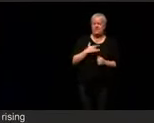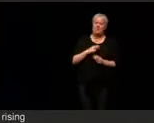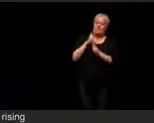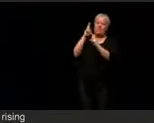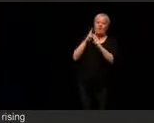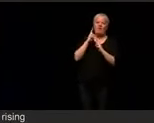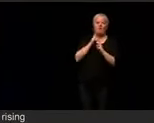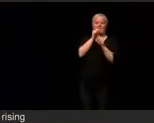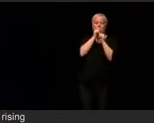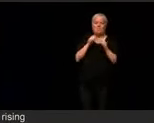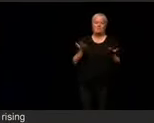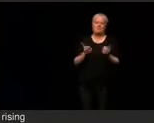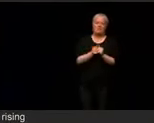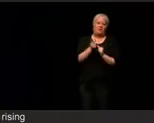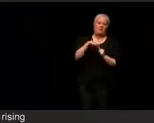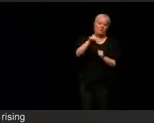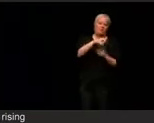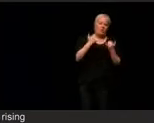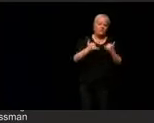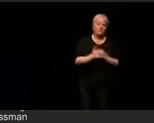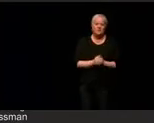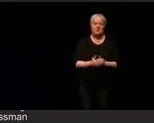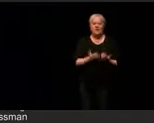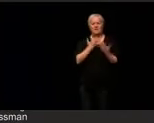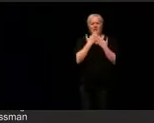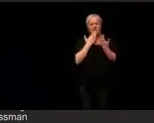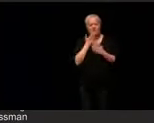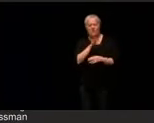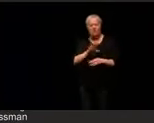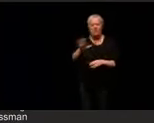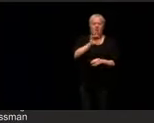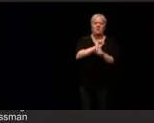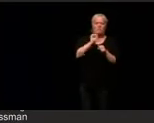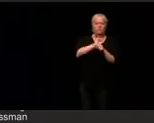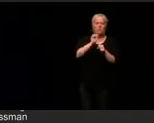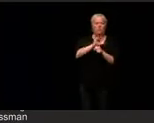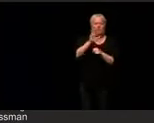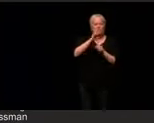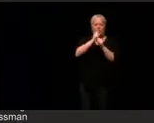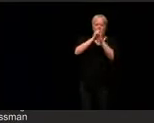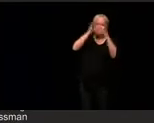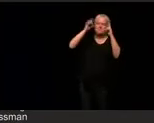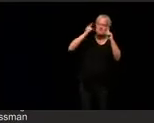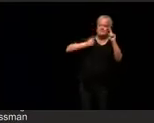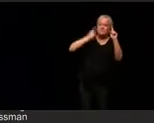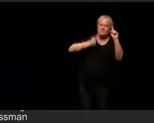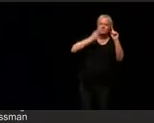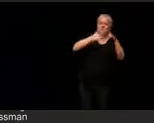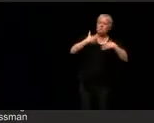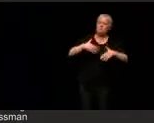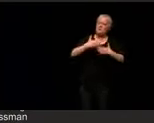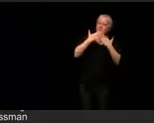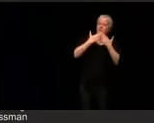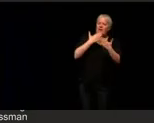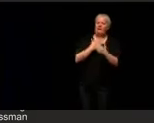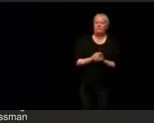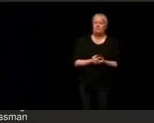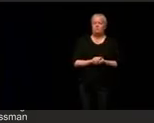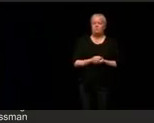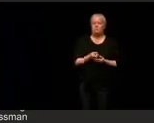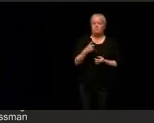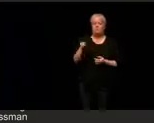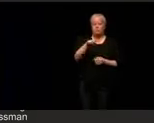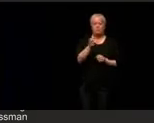here today. So thankful for all of your efforts, for your work, for your vision, for what you do to make life better